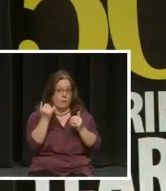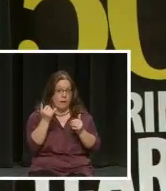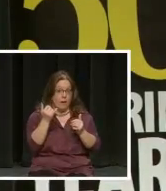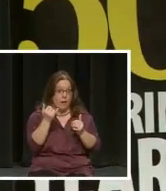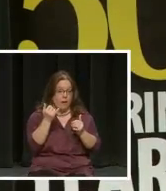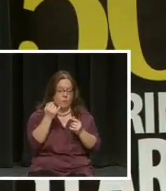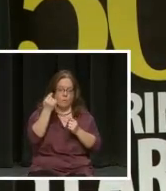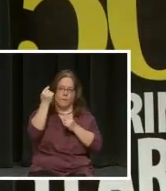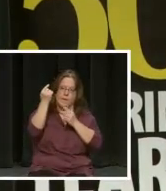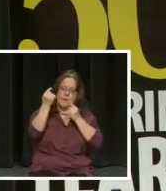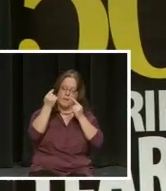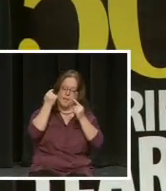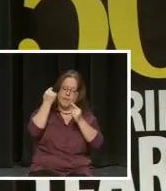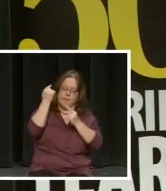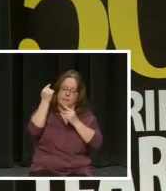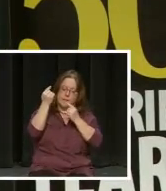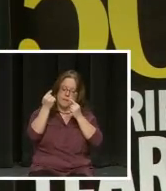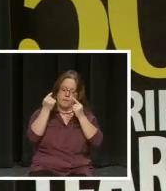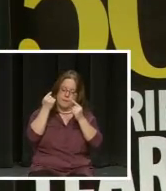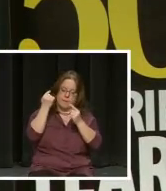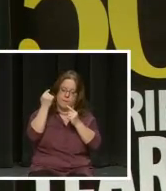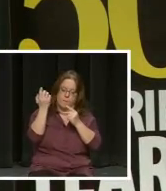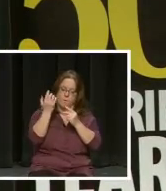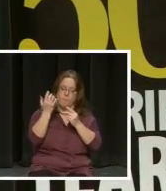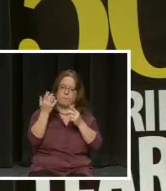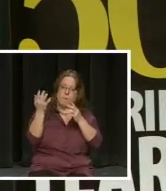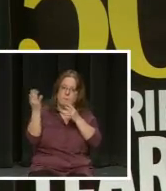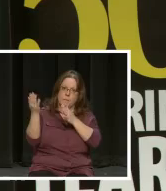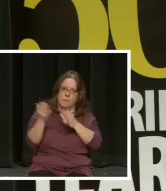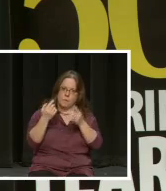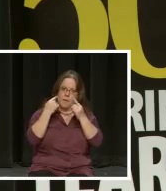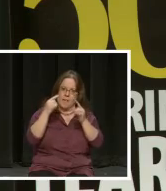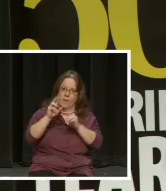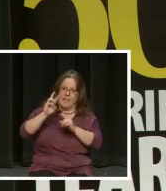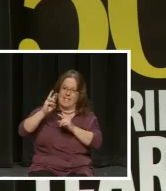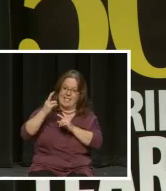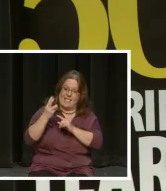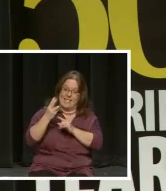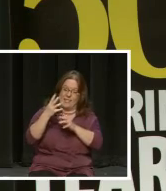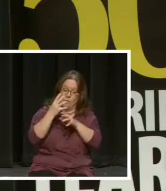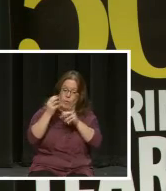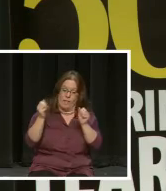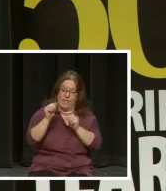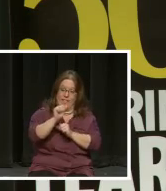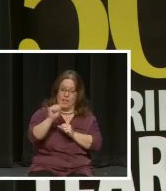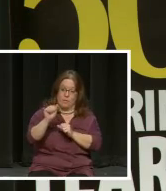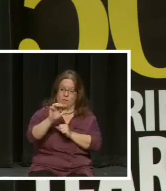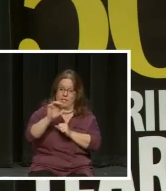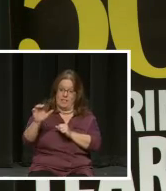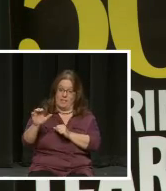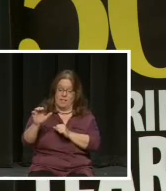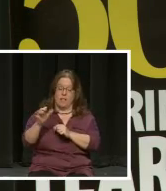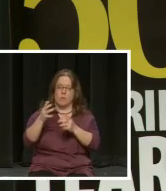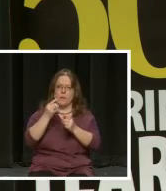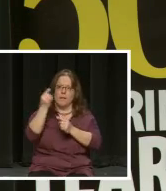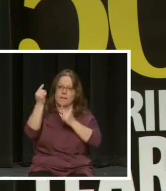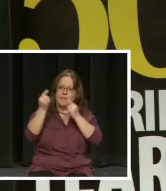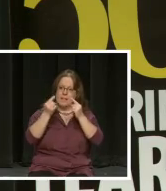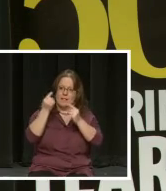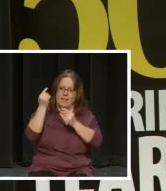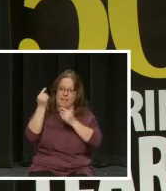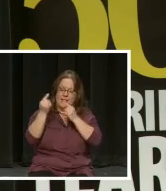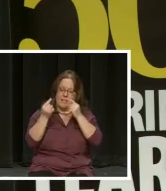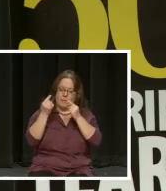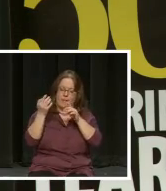reflect as we are about to announce who the sixth president of Anne Arundel Community College will be. I want to take a moment to reflect on the passing of